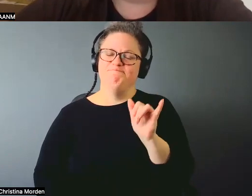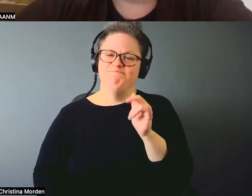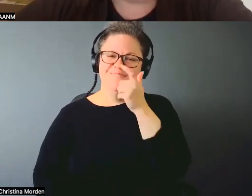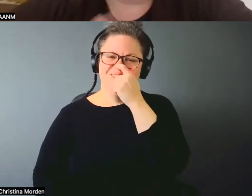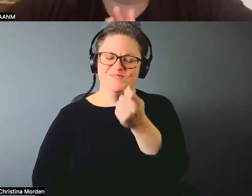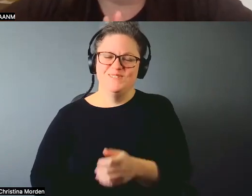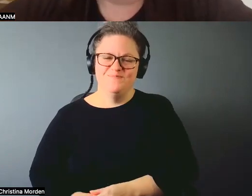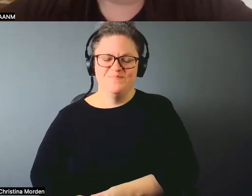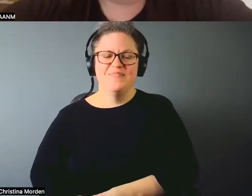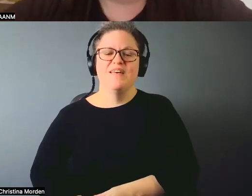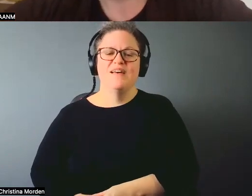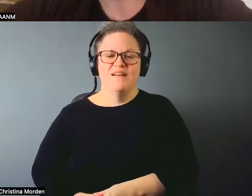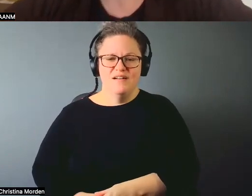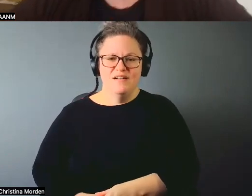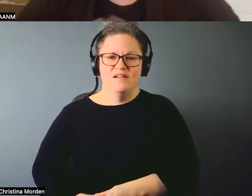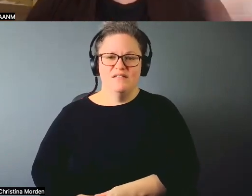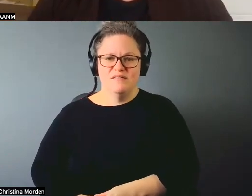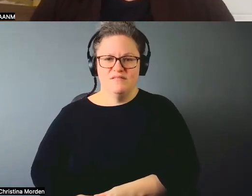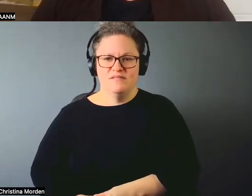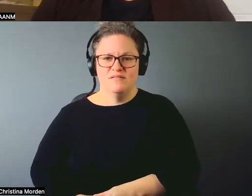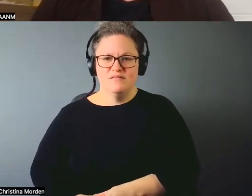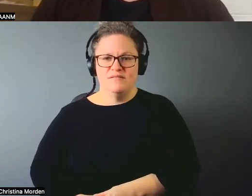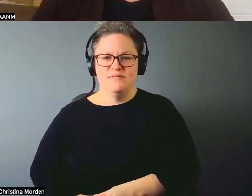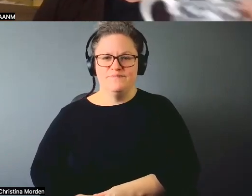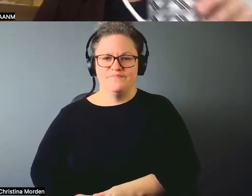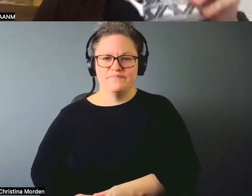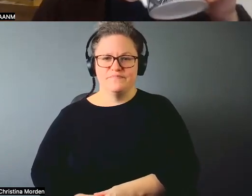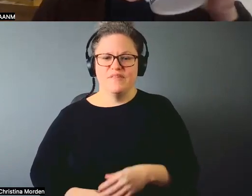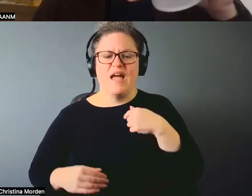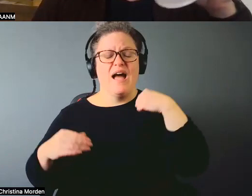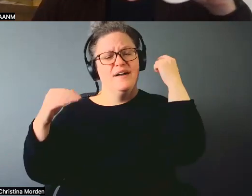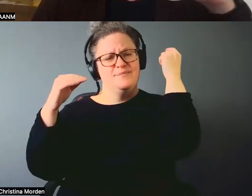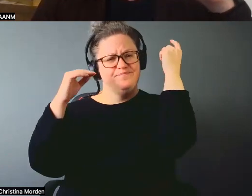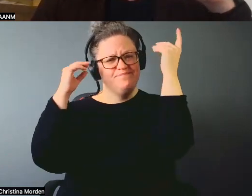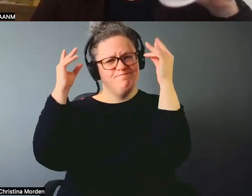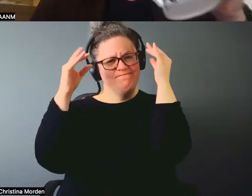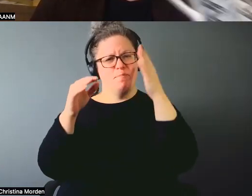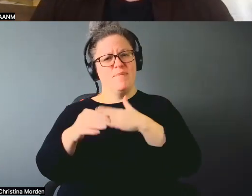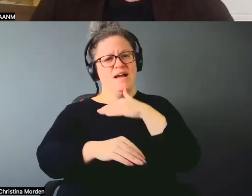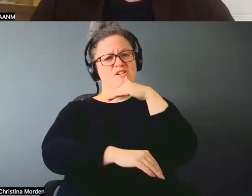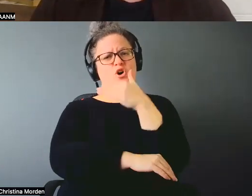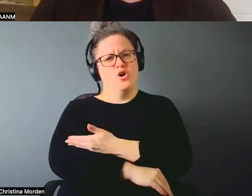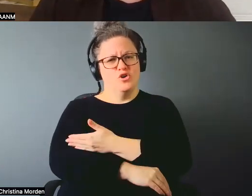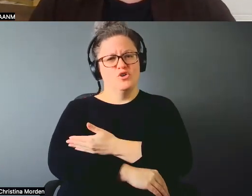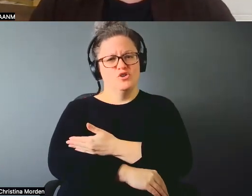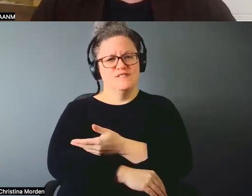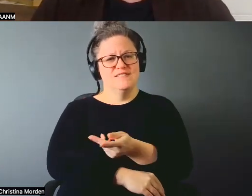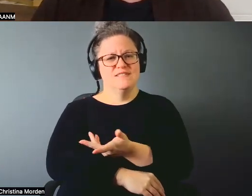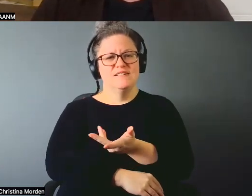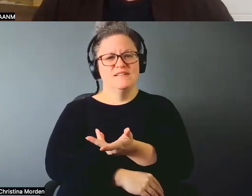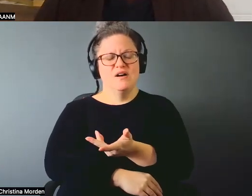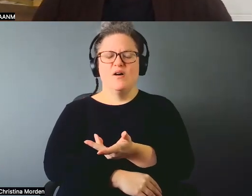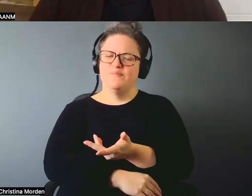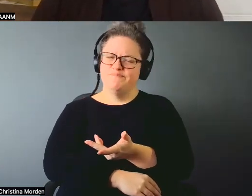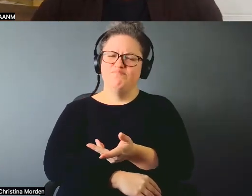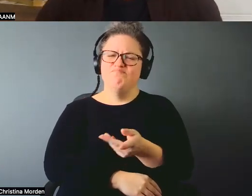Interesting. And, you know, thinking about my daughters. Oh, gosh. You know, they've always